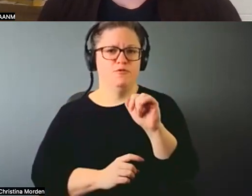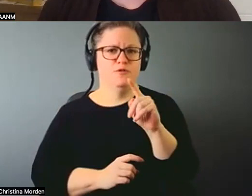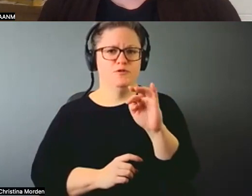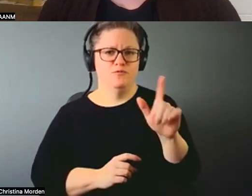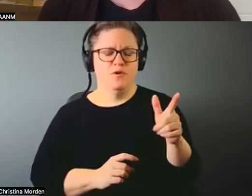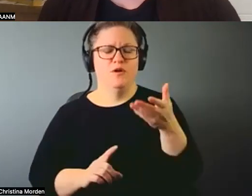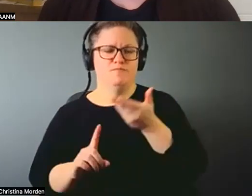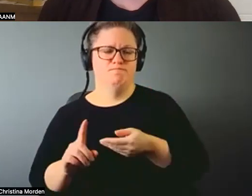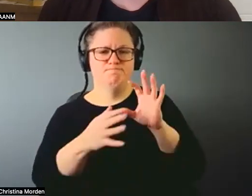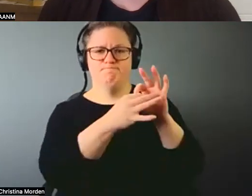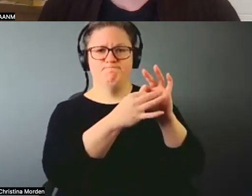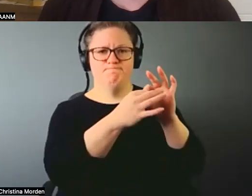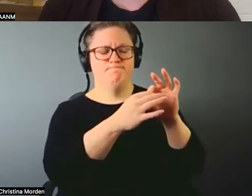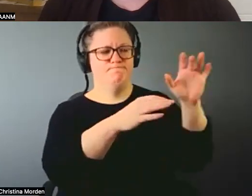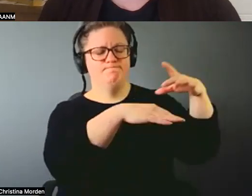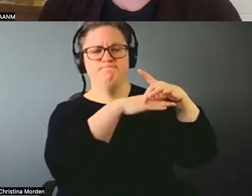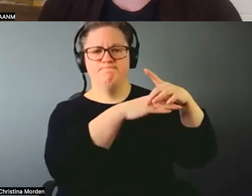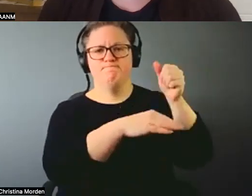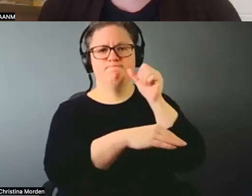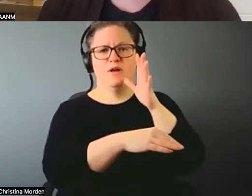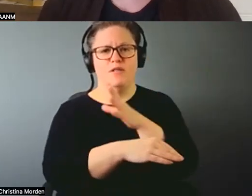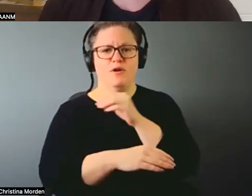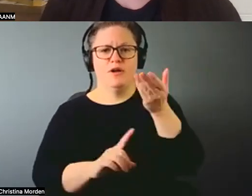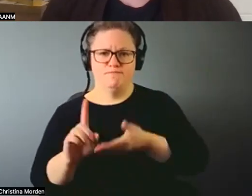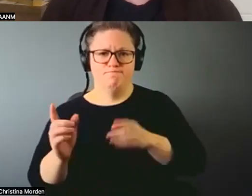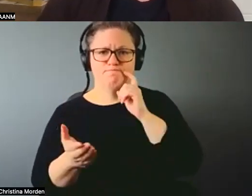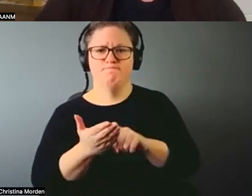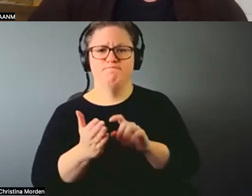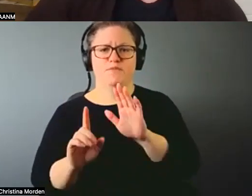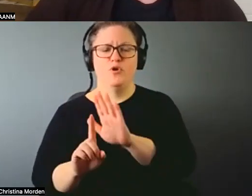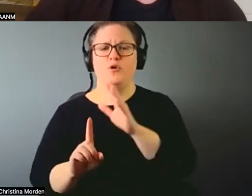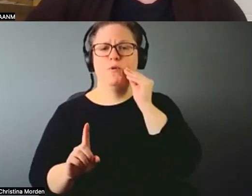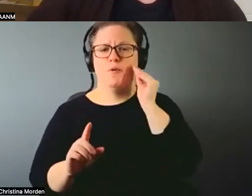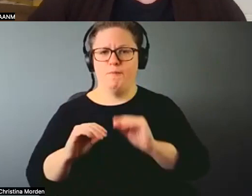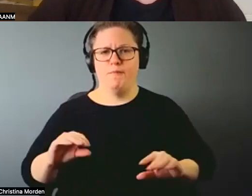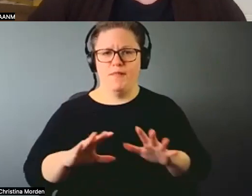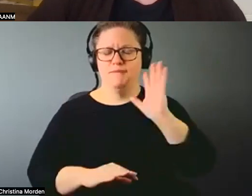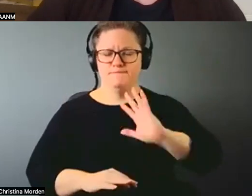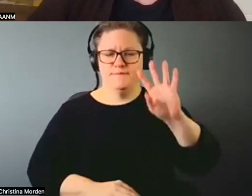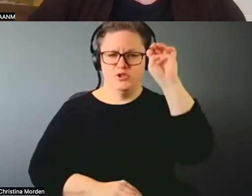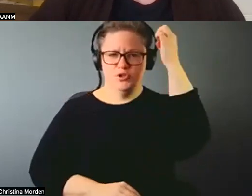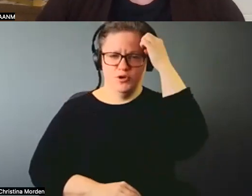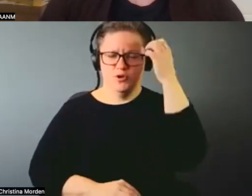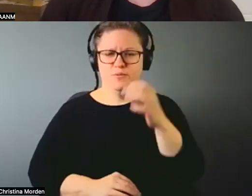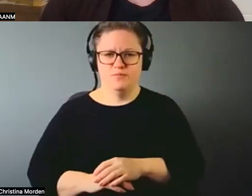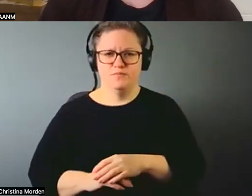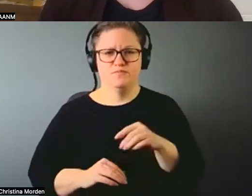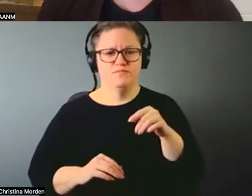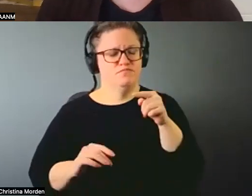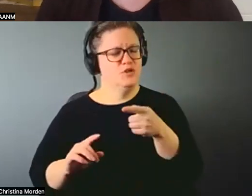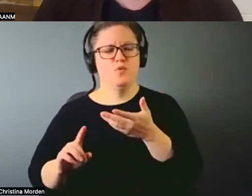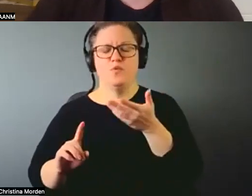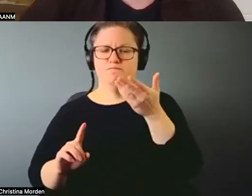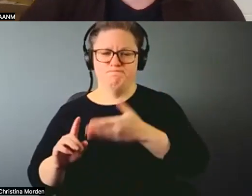and to knowledge of her ancestral homelands of old Europe. This ongoing research and consciousness has deeply